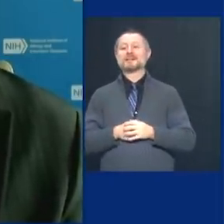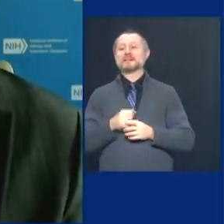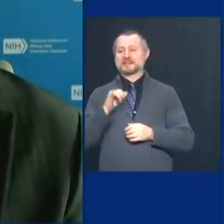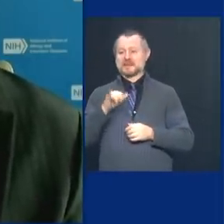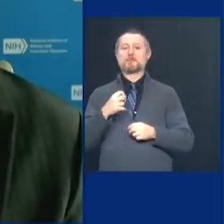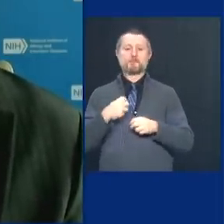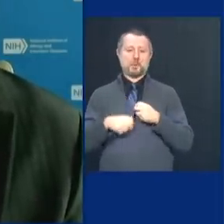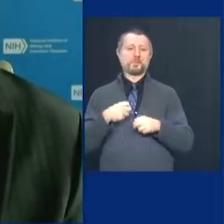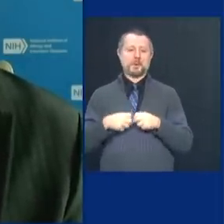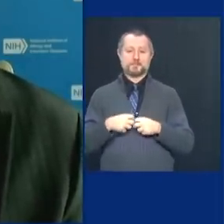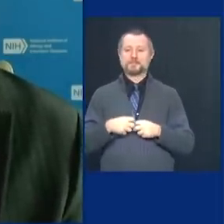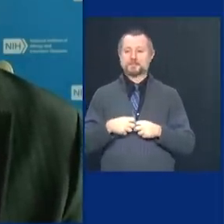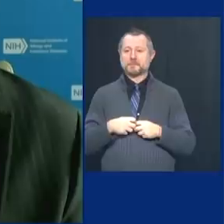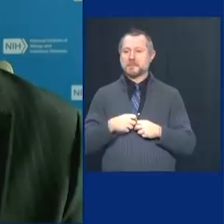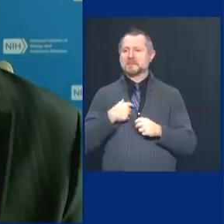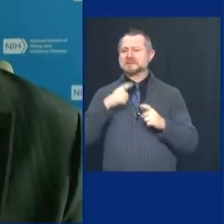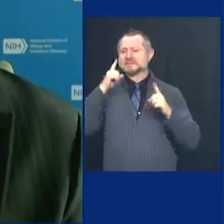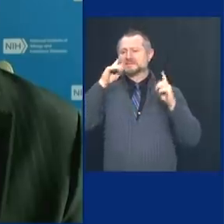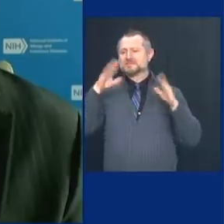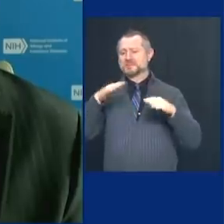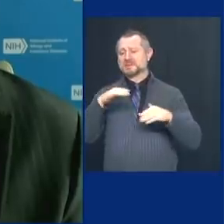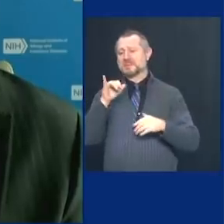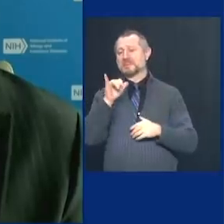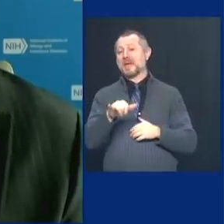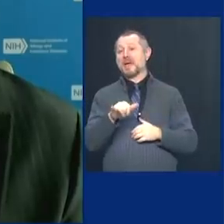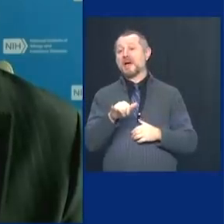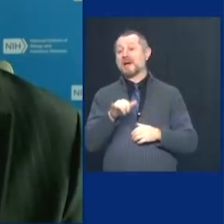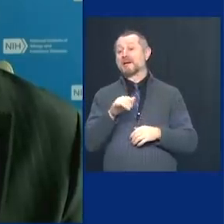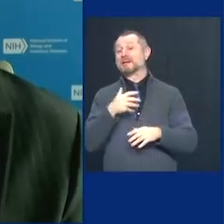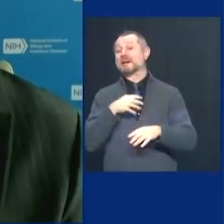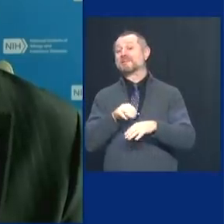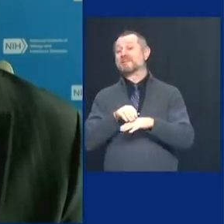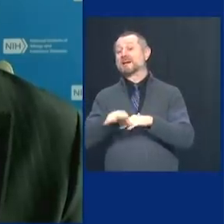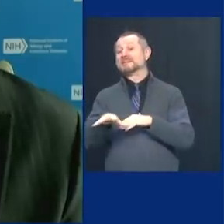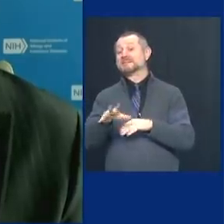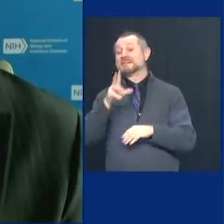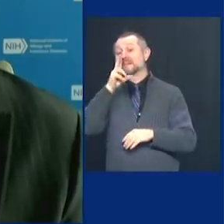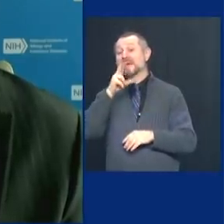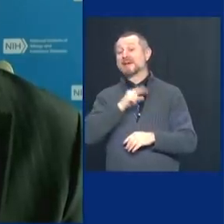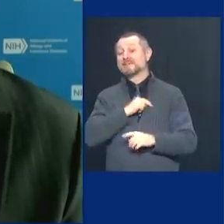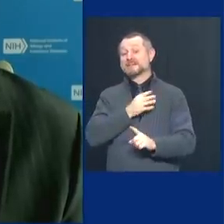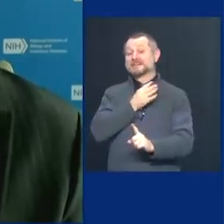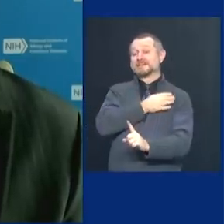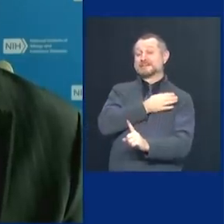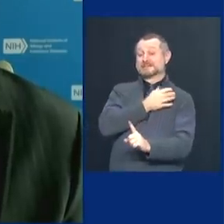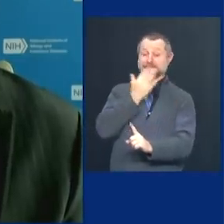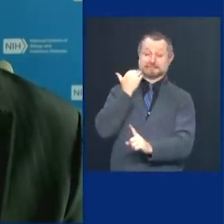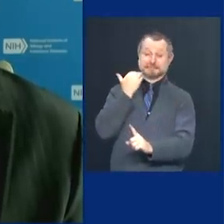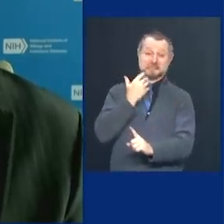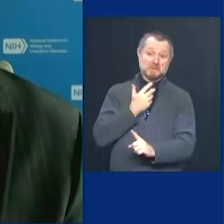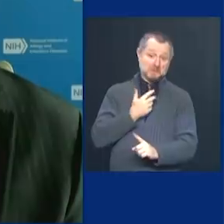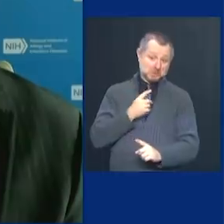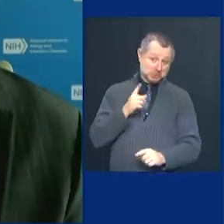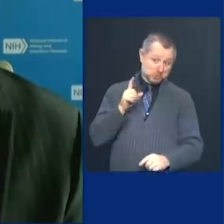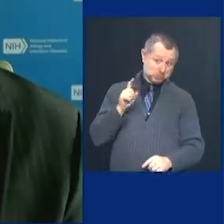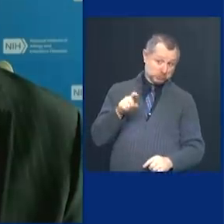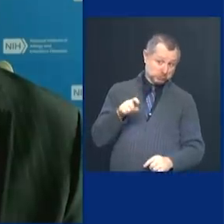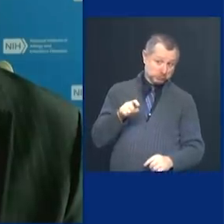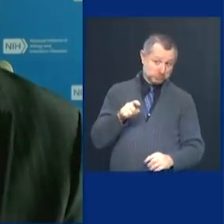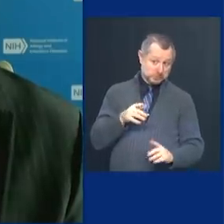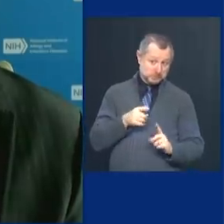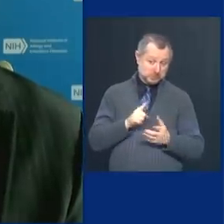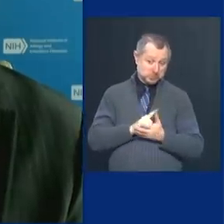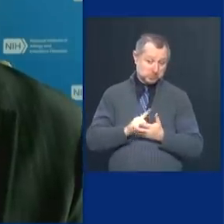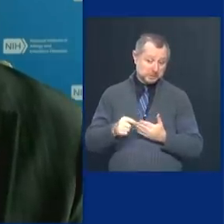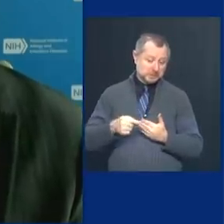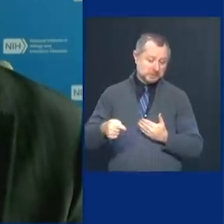You'd expect that the effect of the Thanksgiving surge would be probably another week and a week